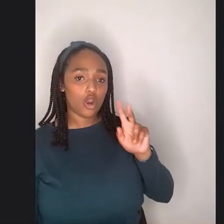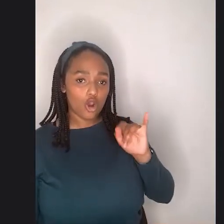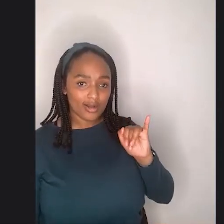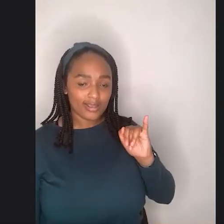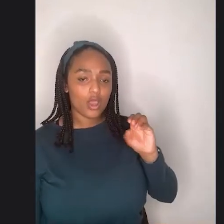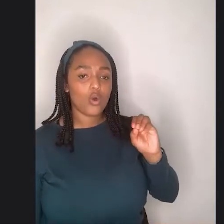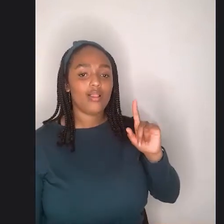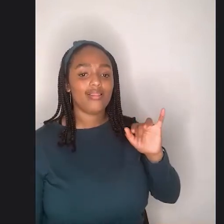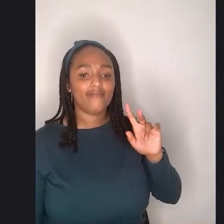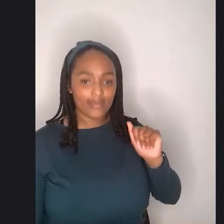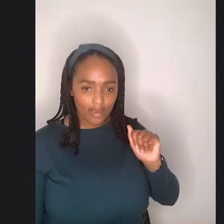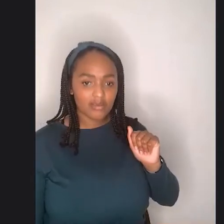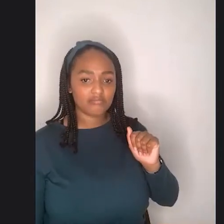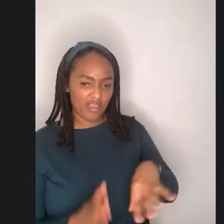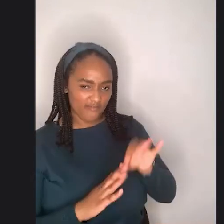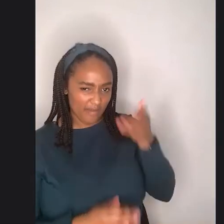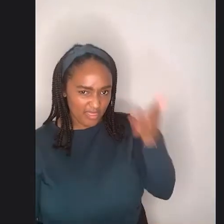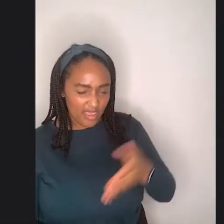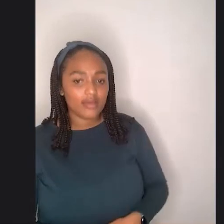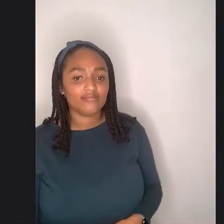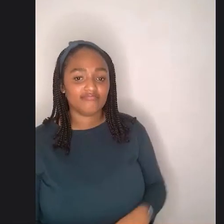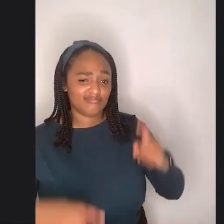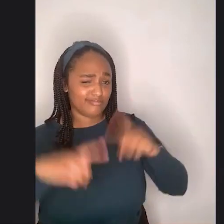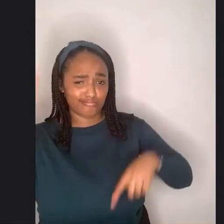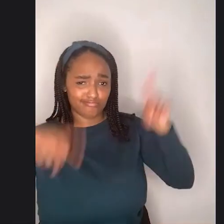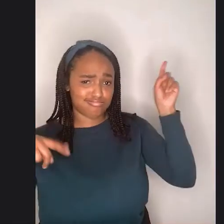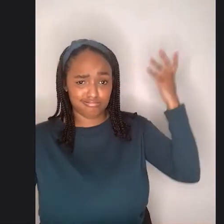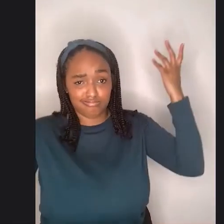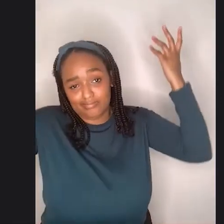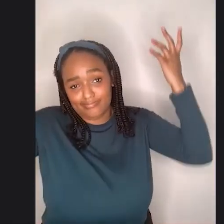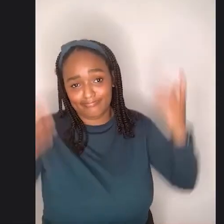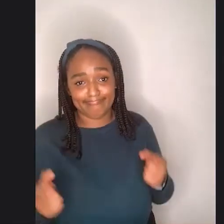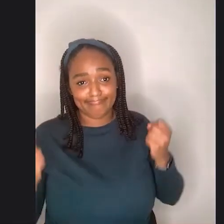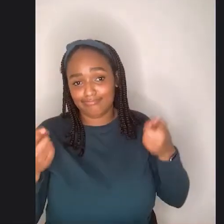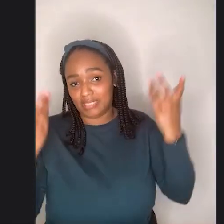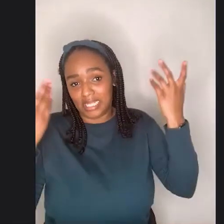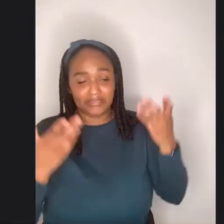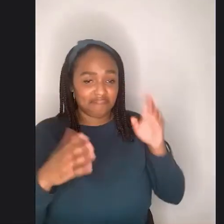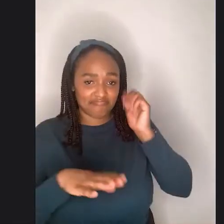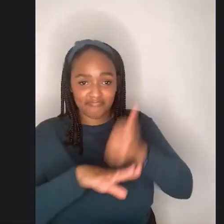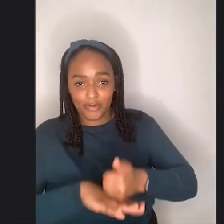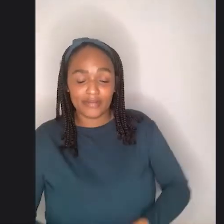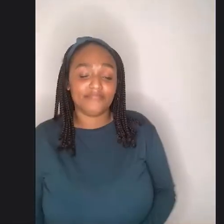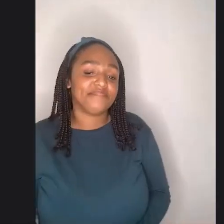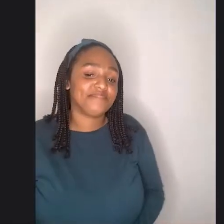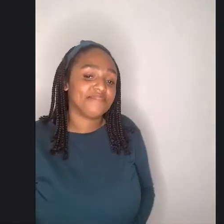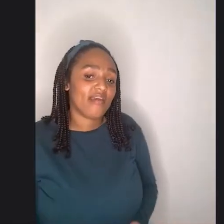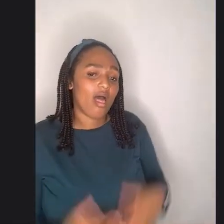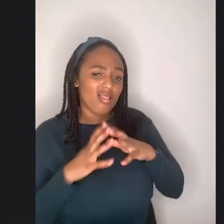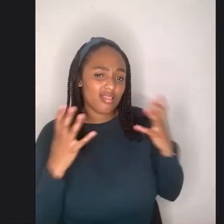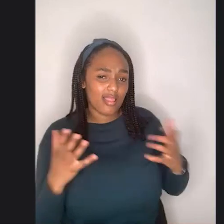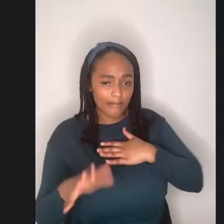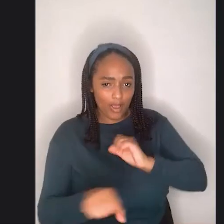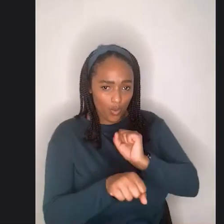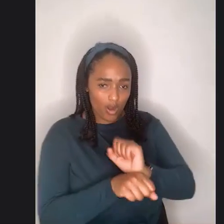find me there. Um, it's very random. It's not very activist-y. Um, so the bulk of my work is on Instagram and my